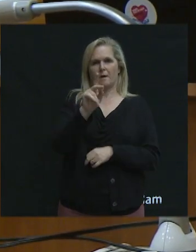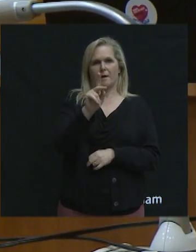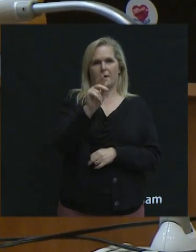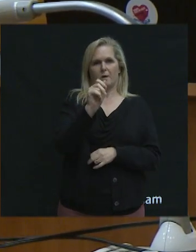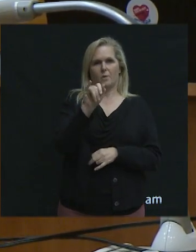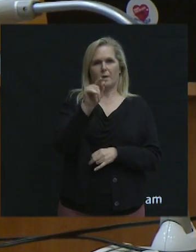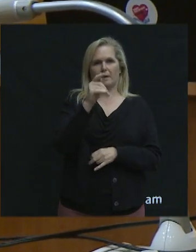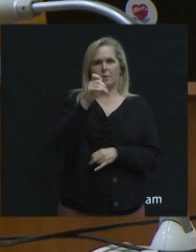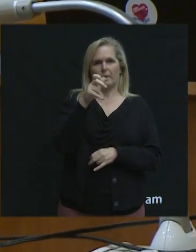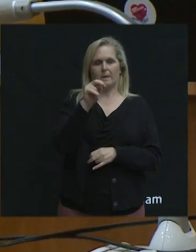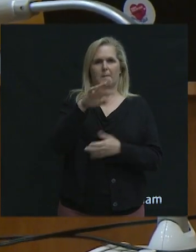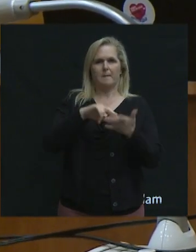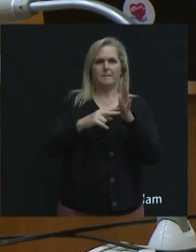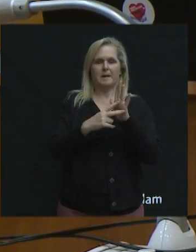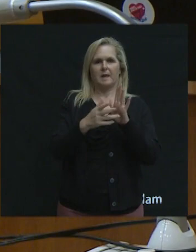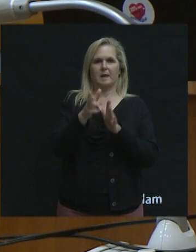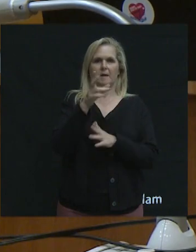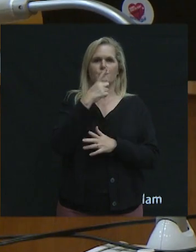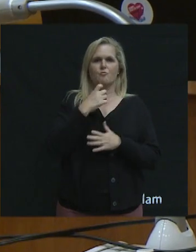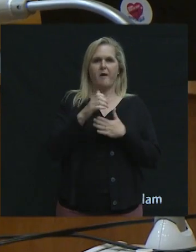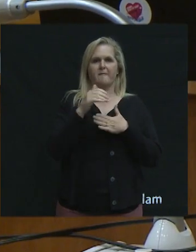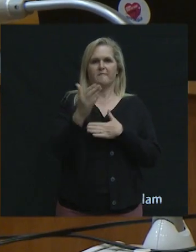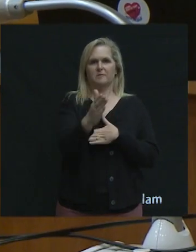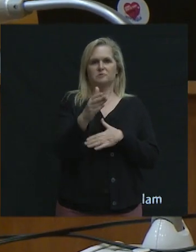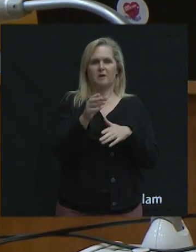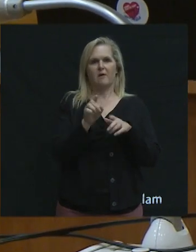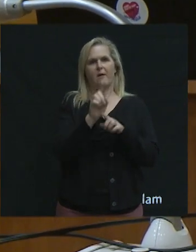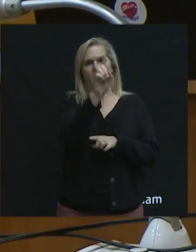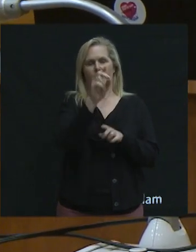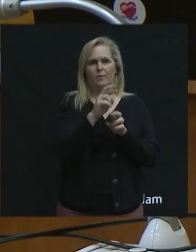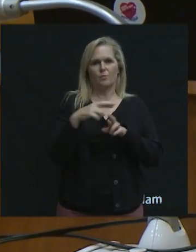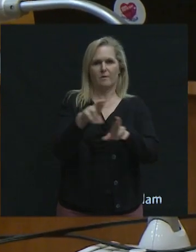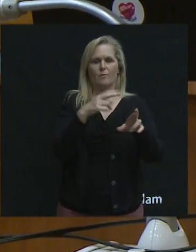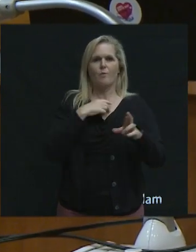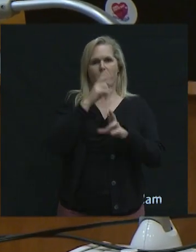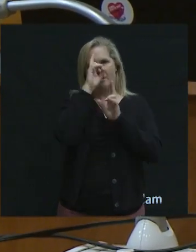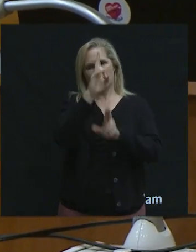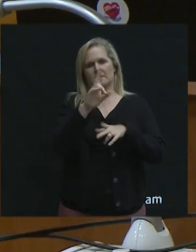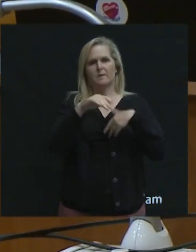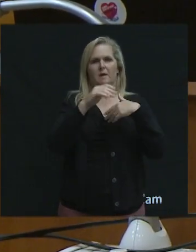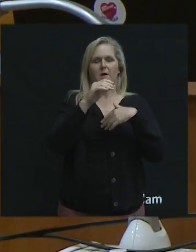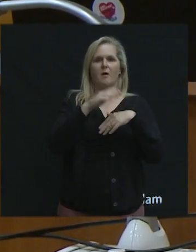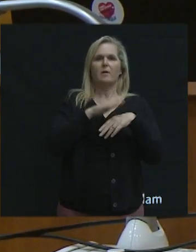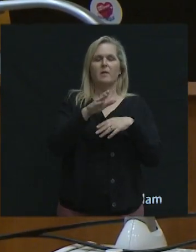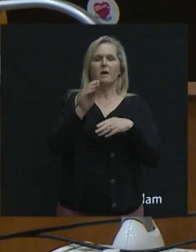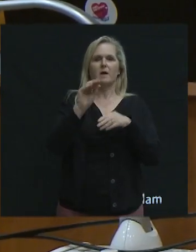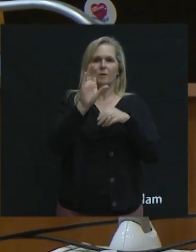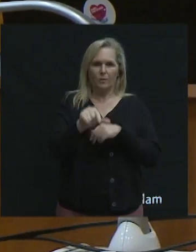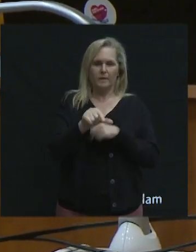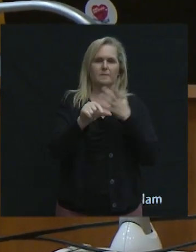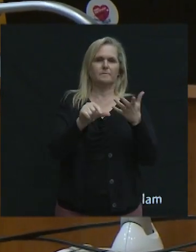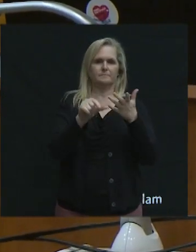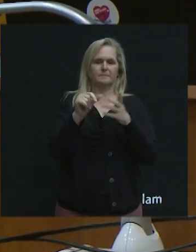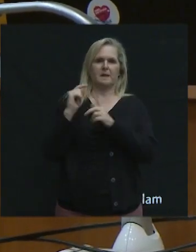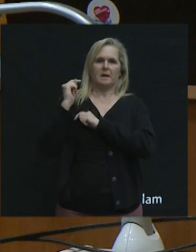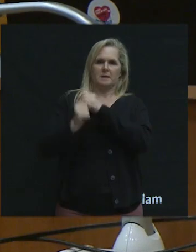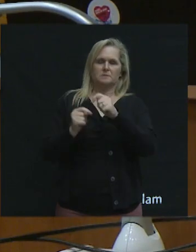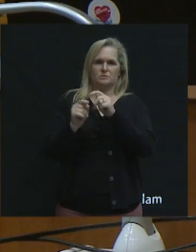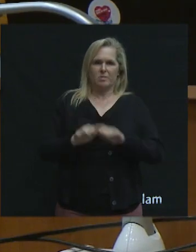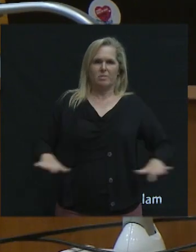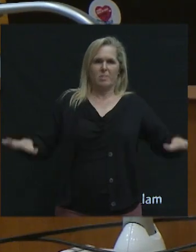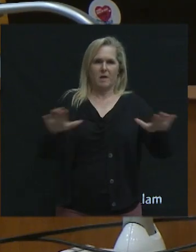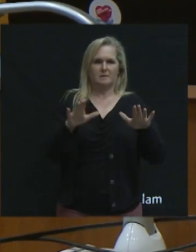redfish up the river. The city is honoured to be located on the Coquitlam traditional and ancestral lands including those parts that were